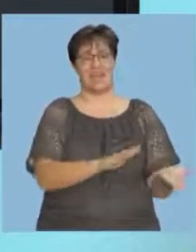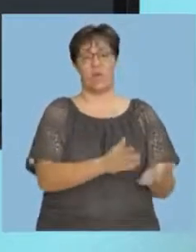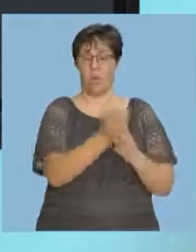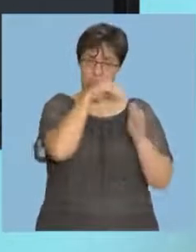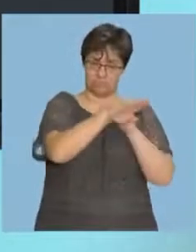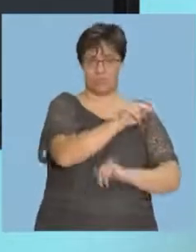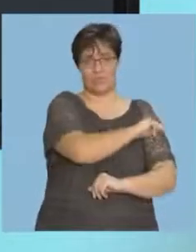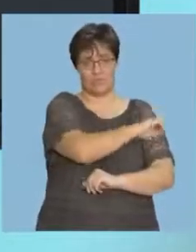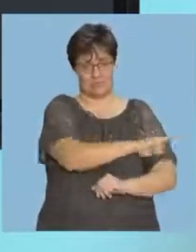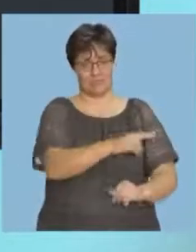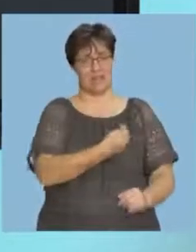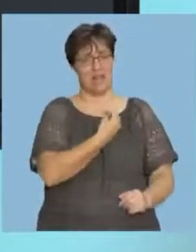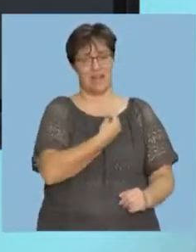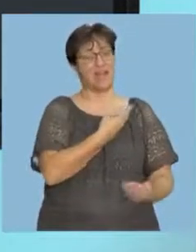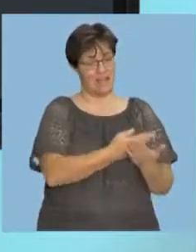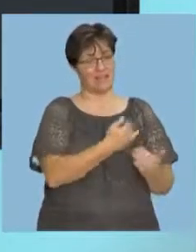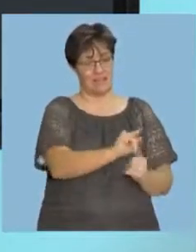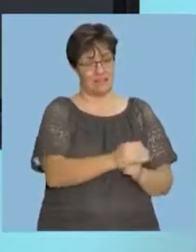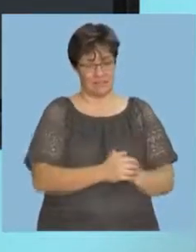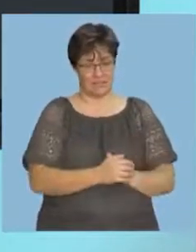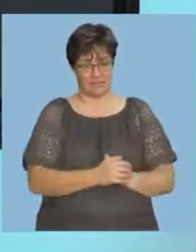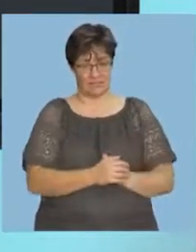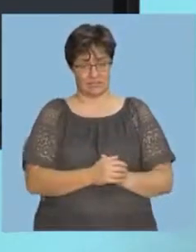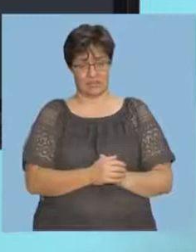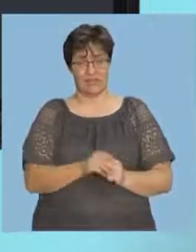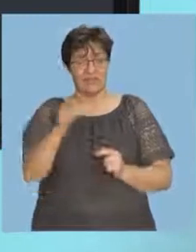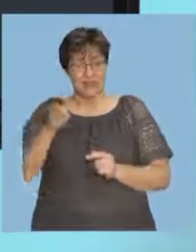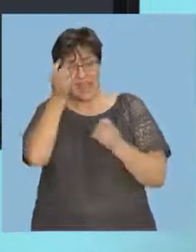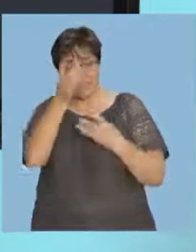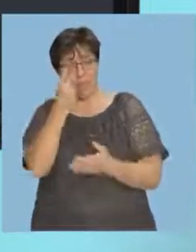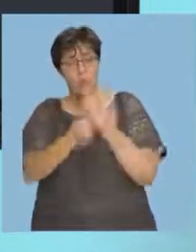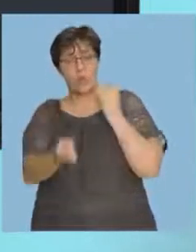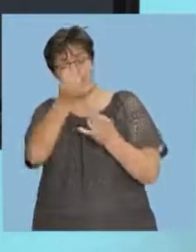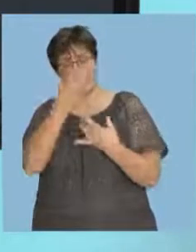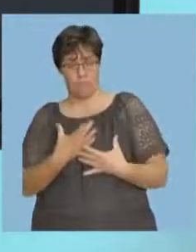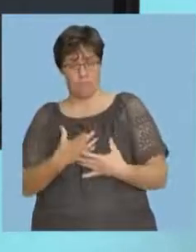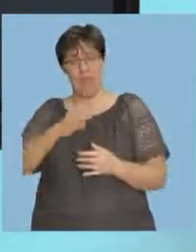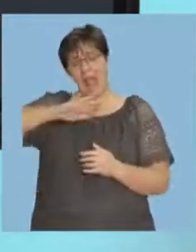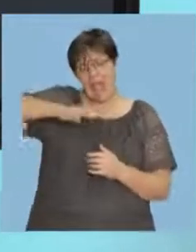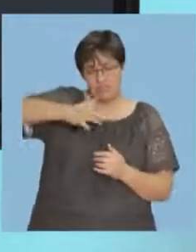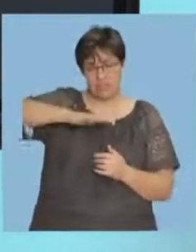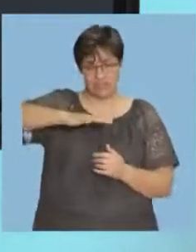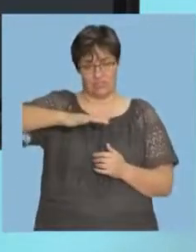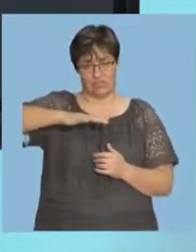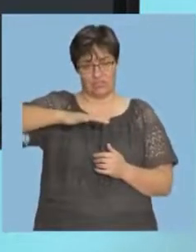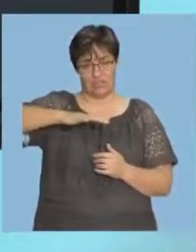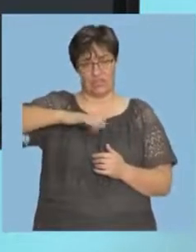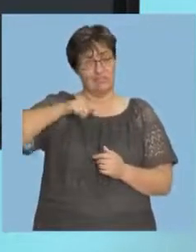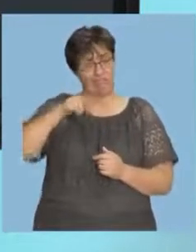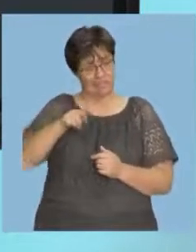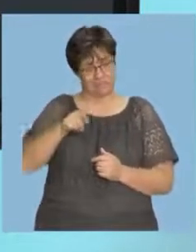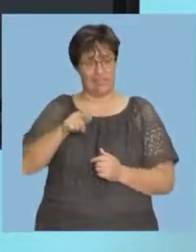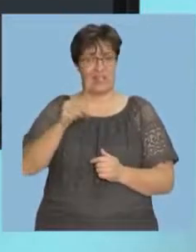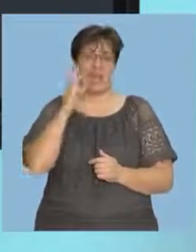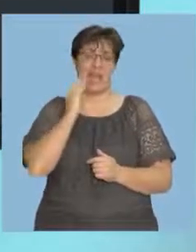hospitalized because of your age. The data just says, on average, that's the